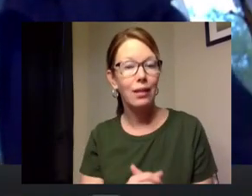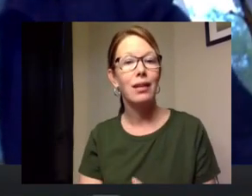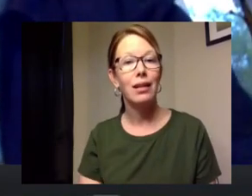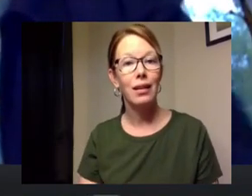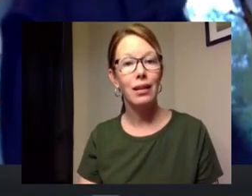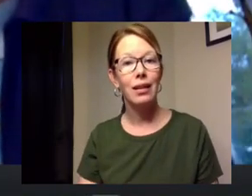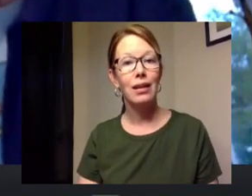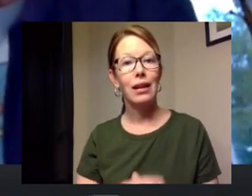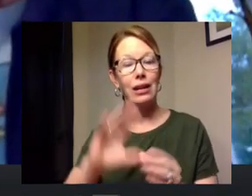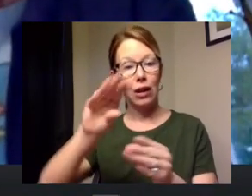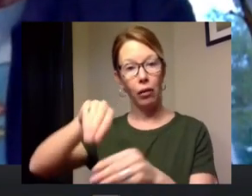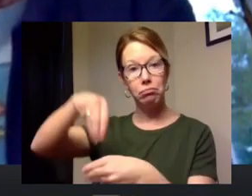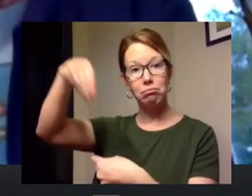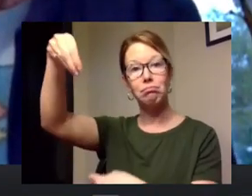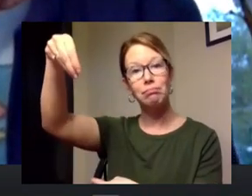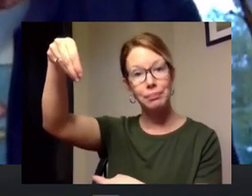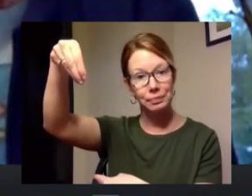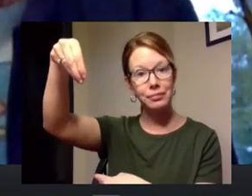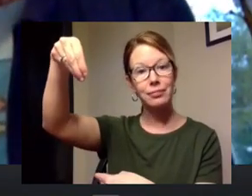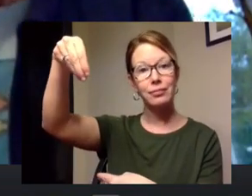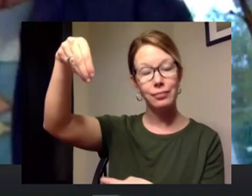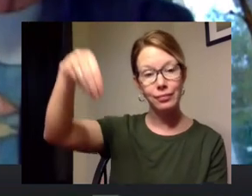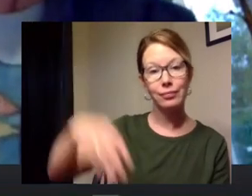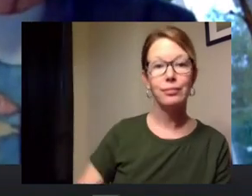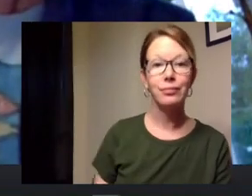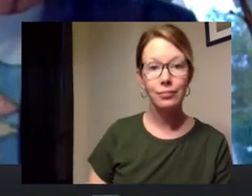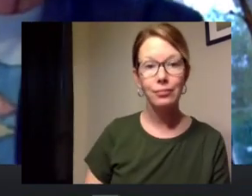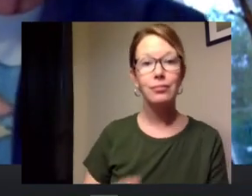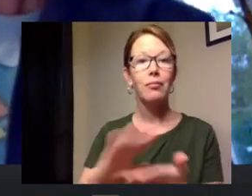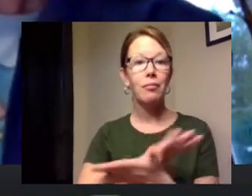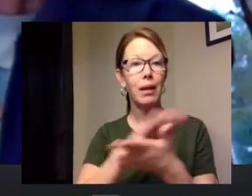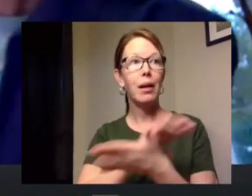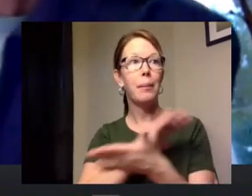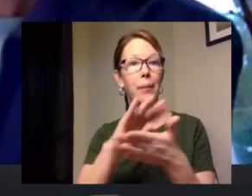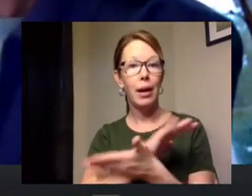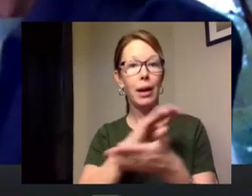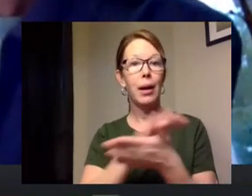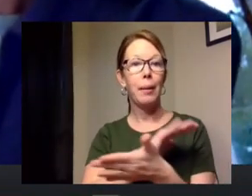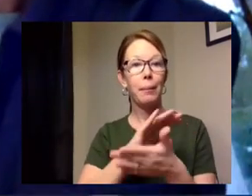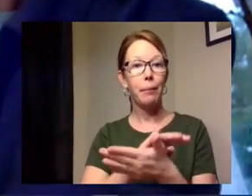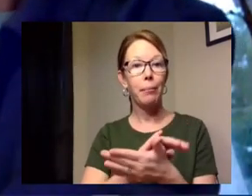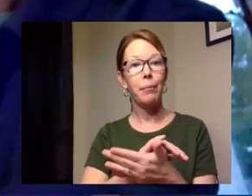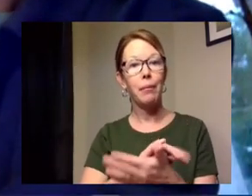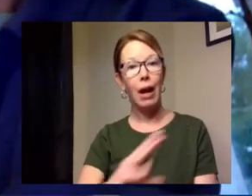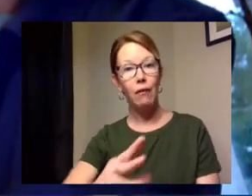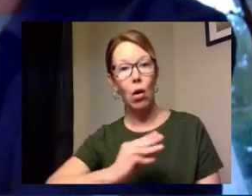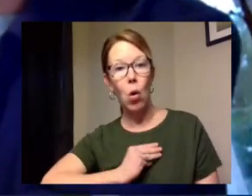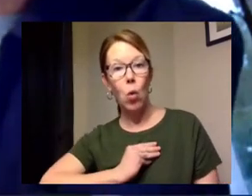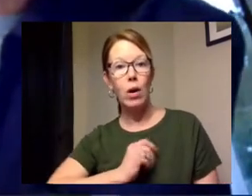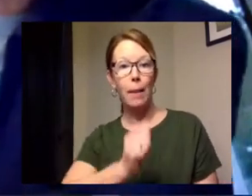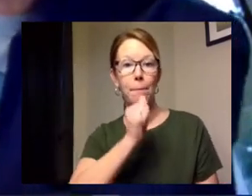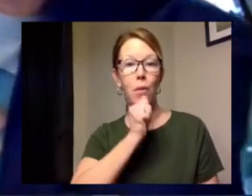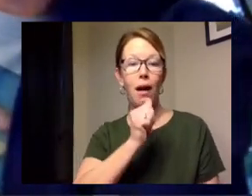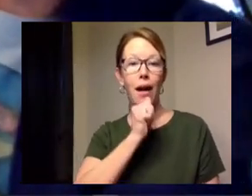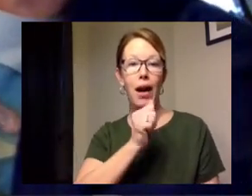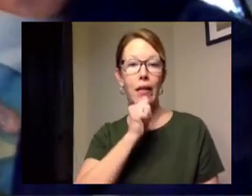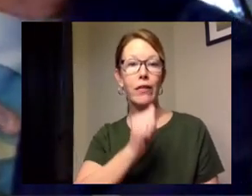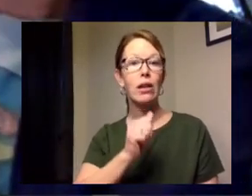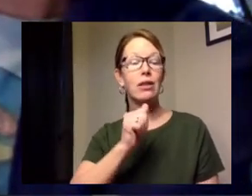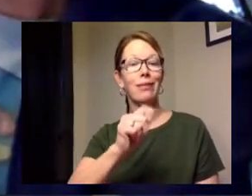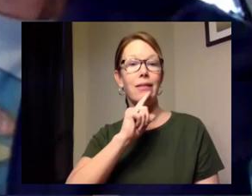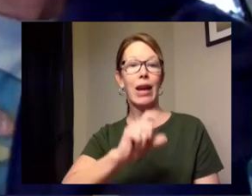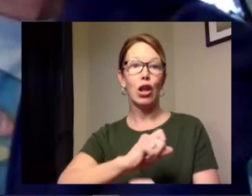found a sheet giving you your own private access to a very safe